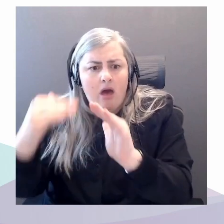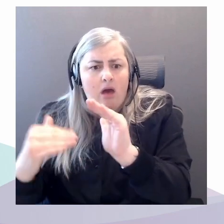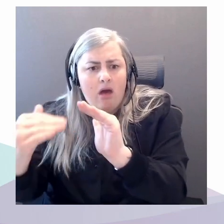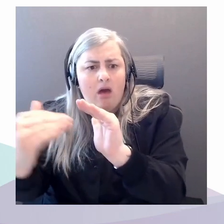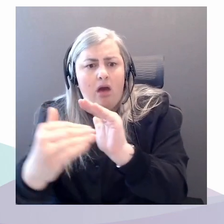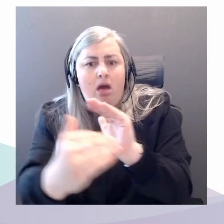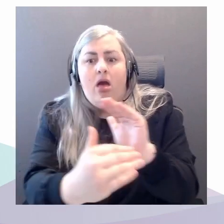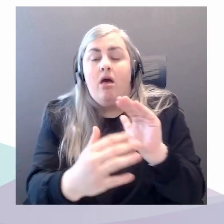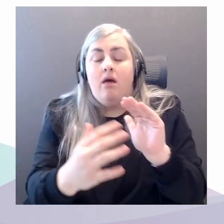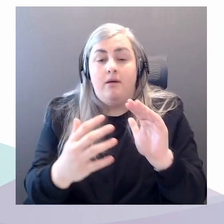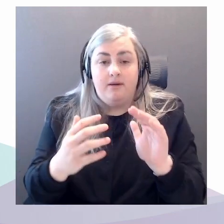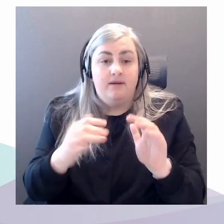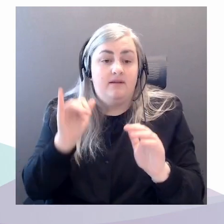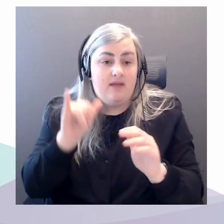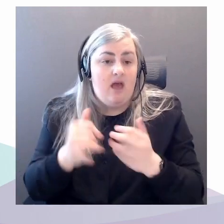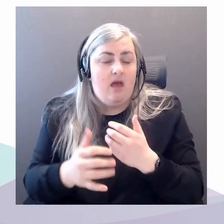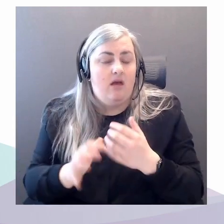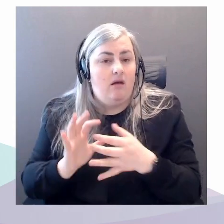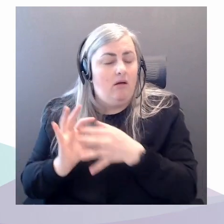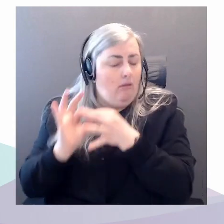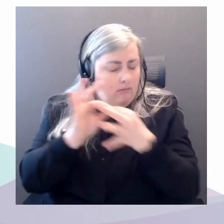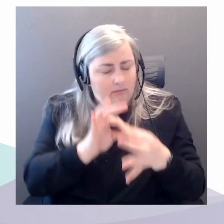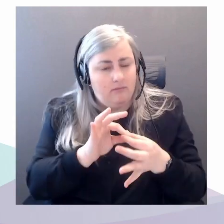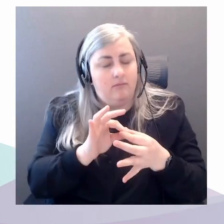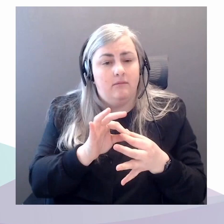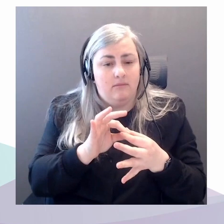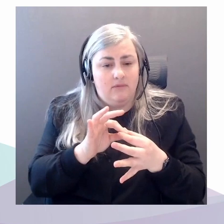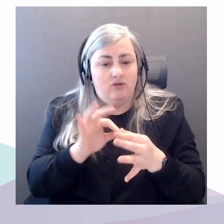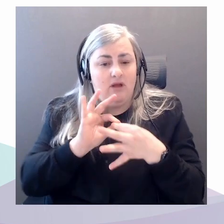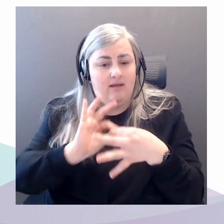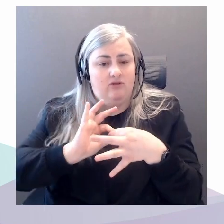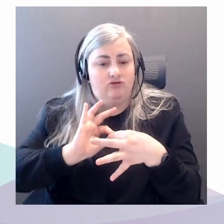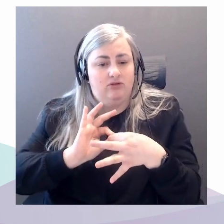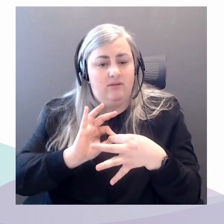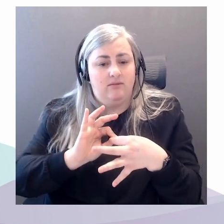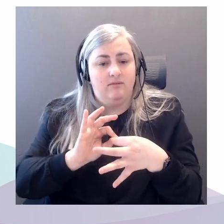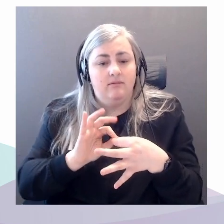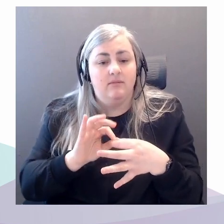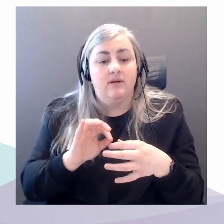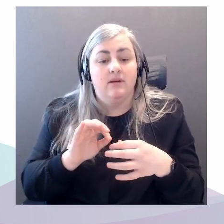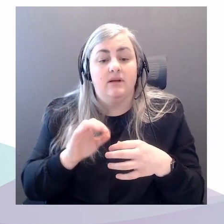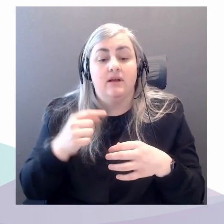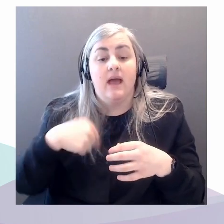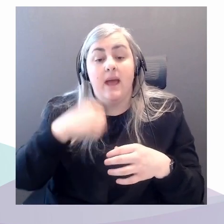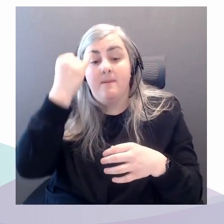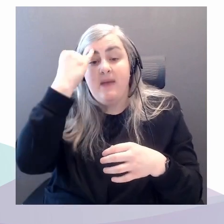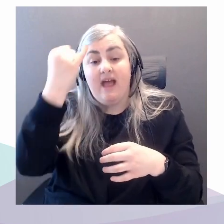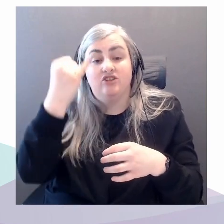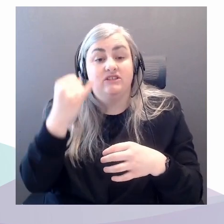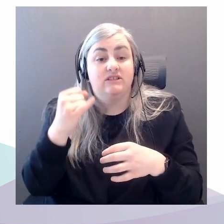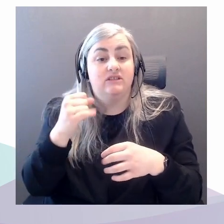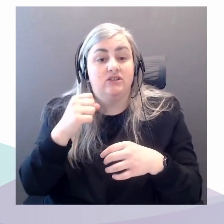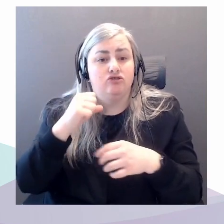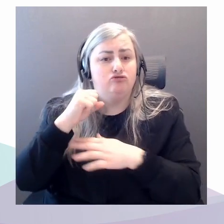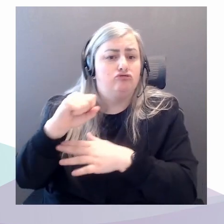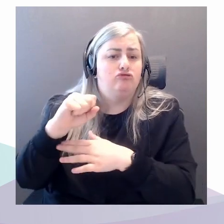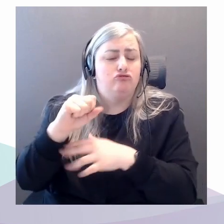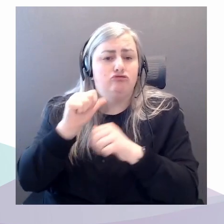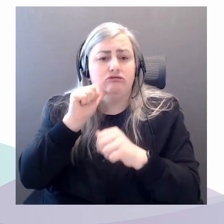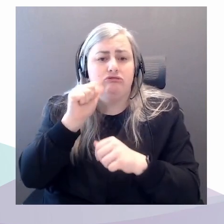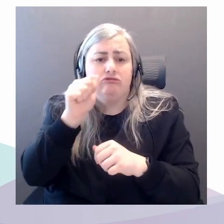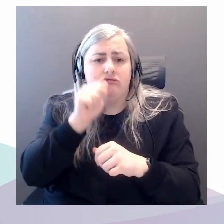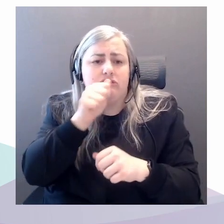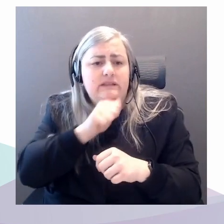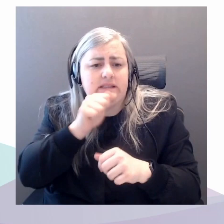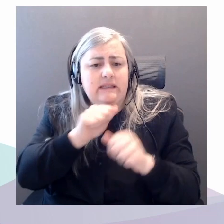fundamental. And as we're imagining resilience, often it's used in terms of environmental resilience, but it's just as pertinent